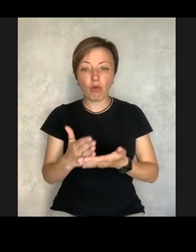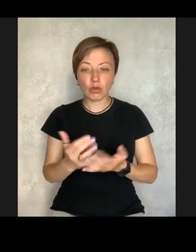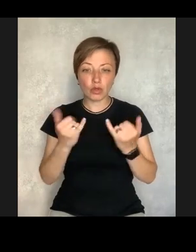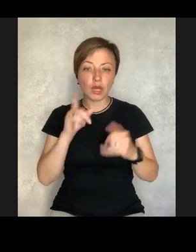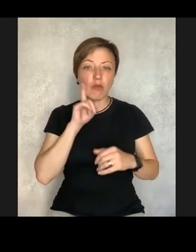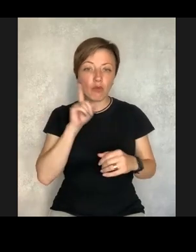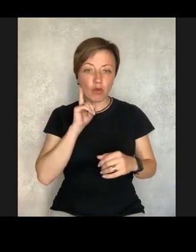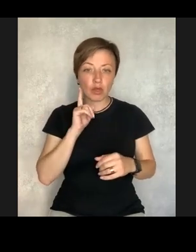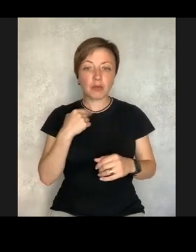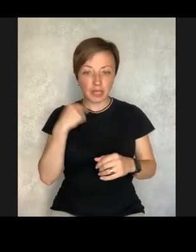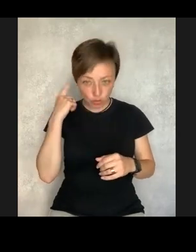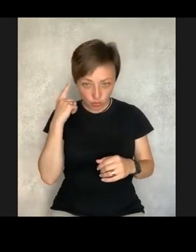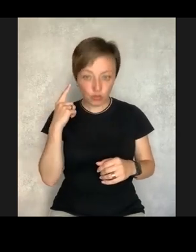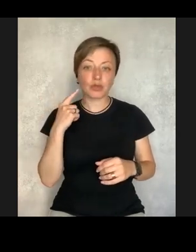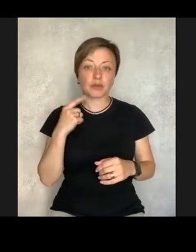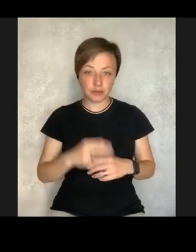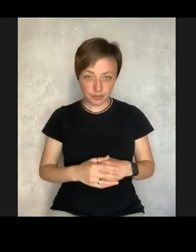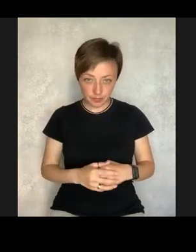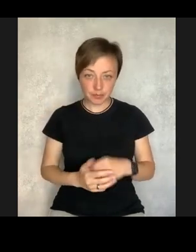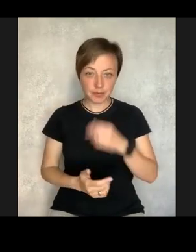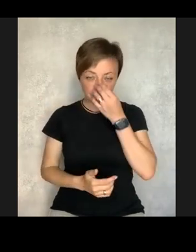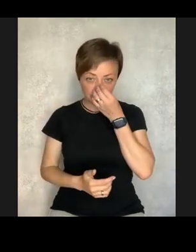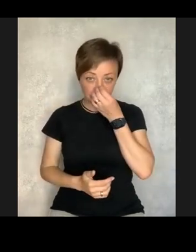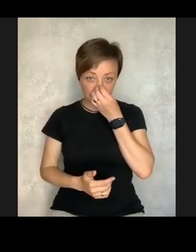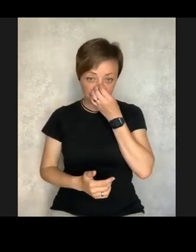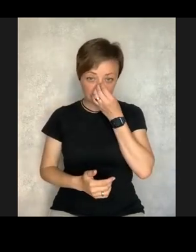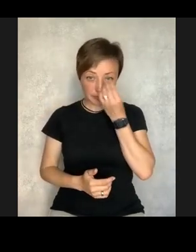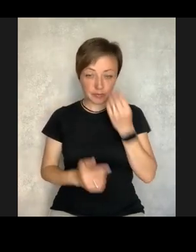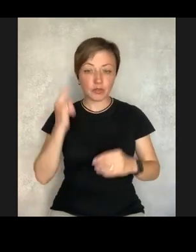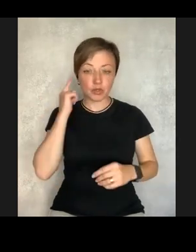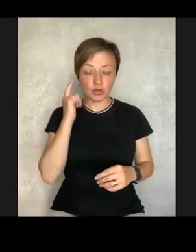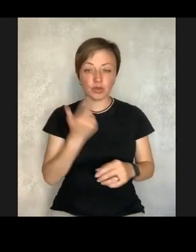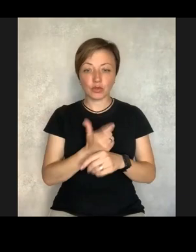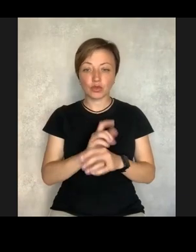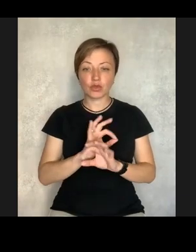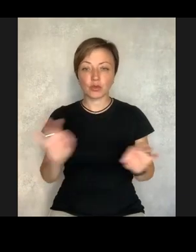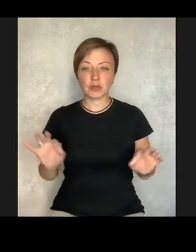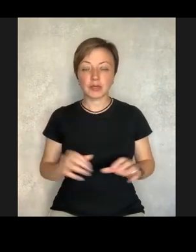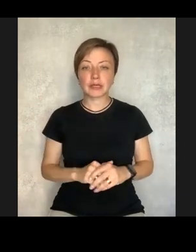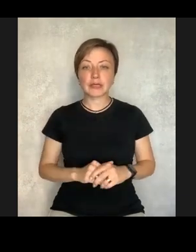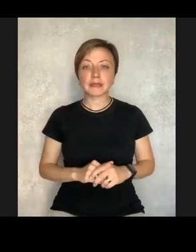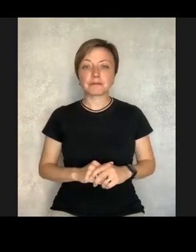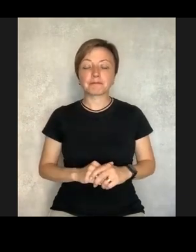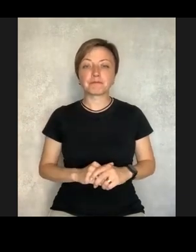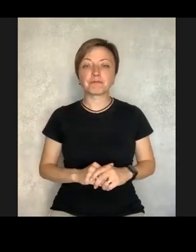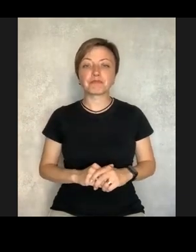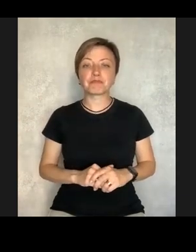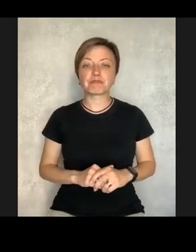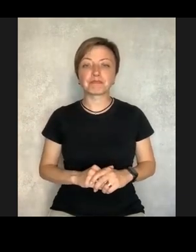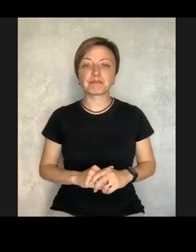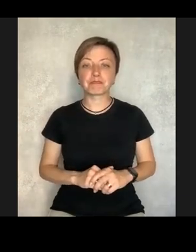also offering the services for young adults. Can you hear me? Yes, we can hear you very well.